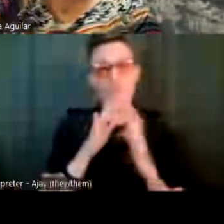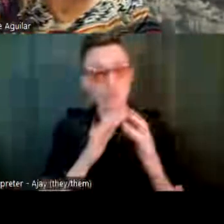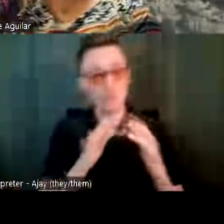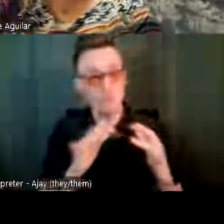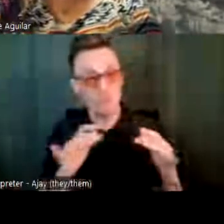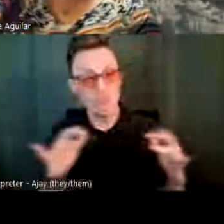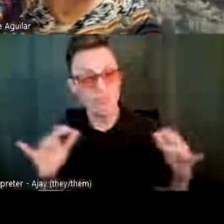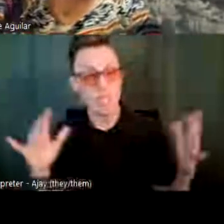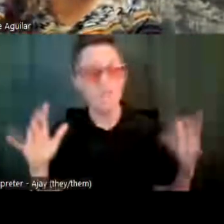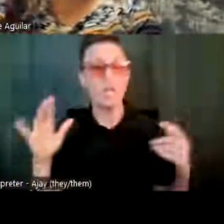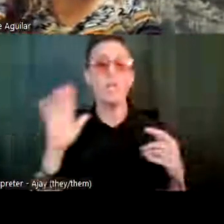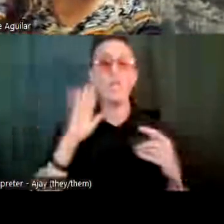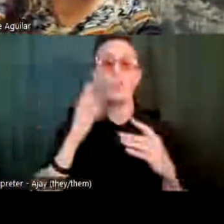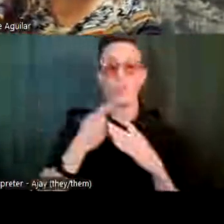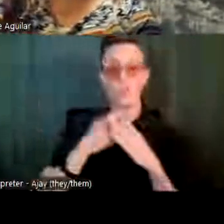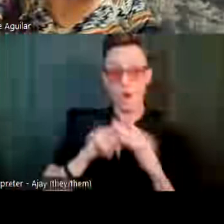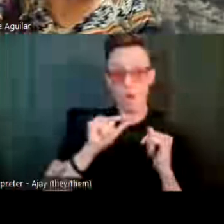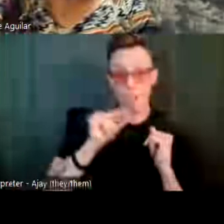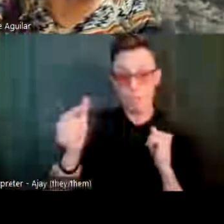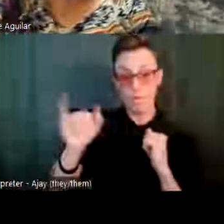And we would like to start with Irene.